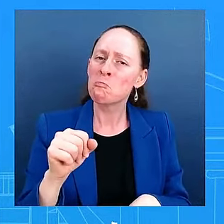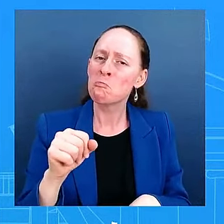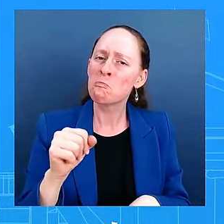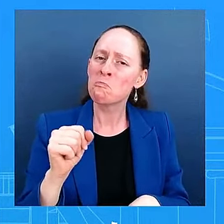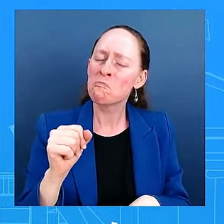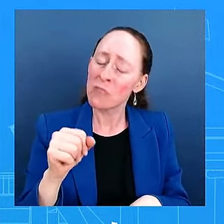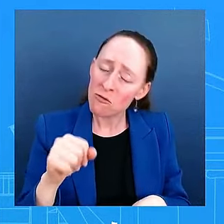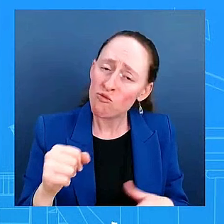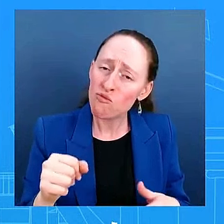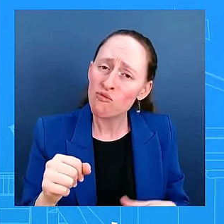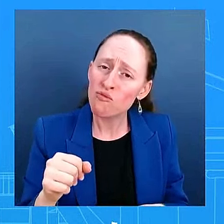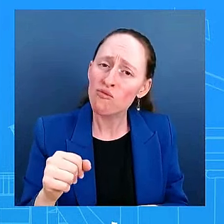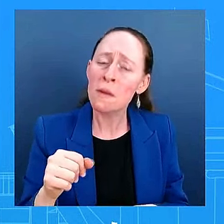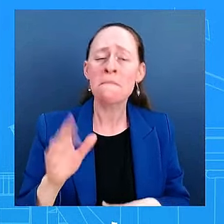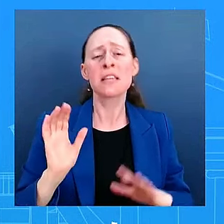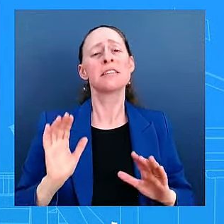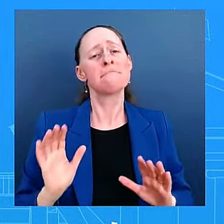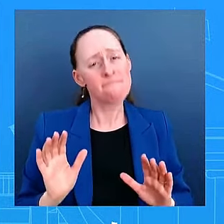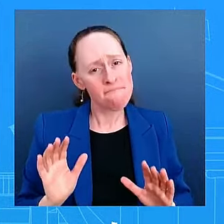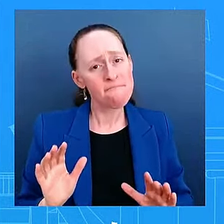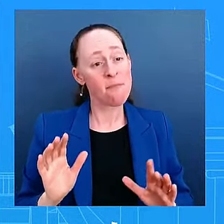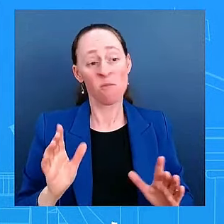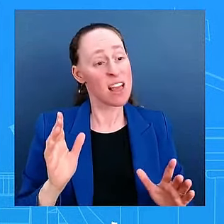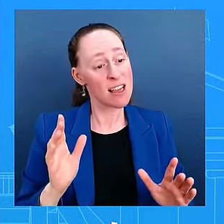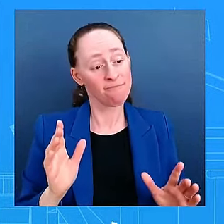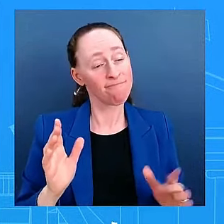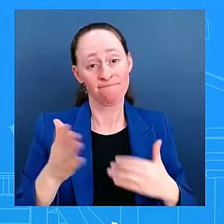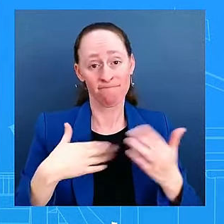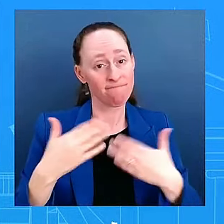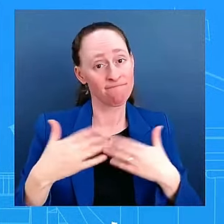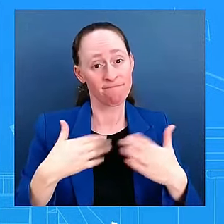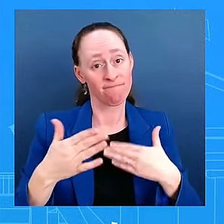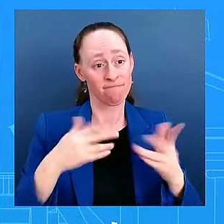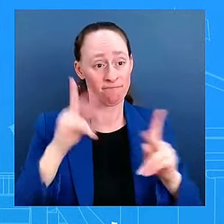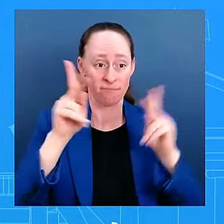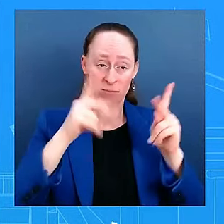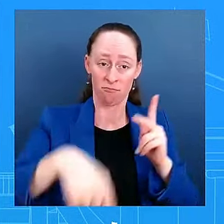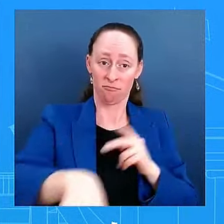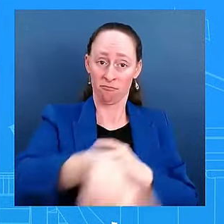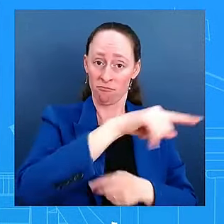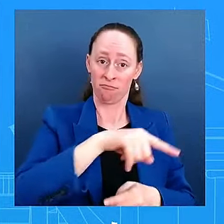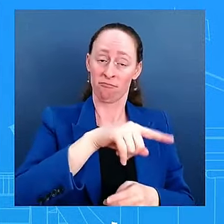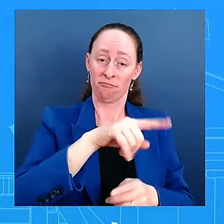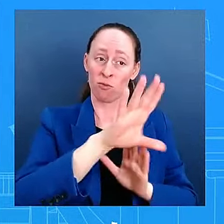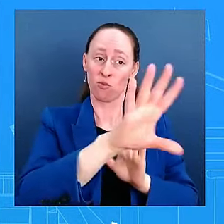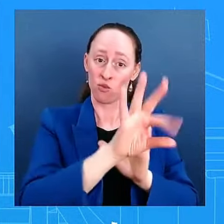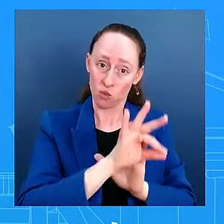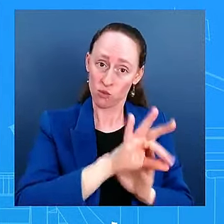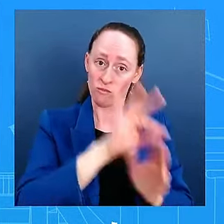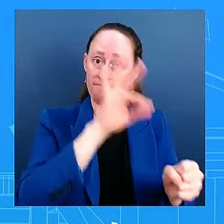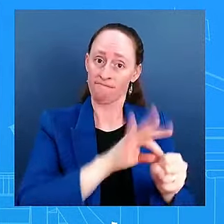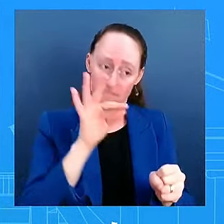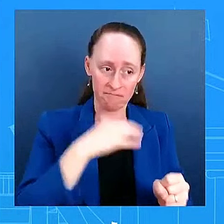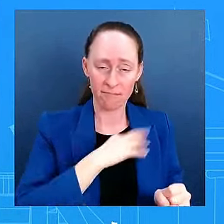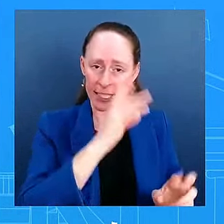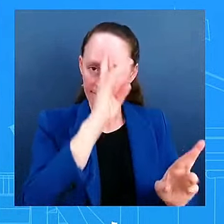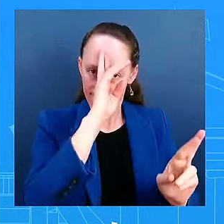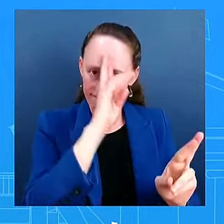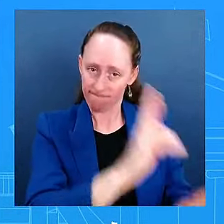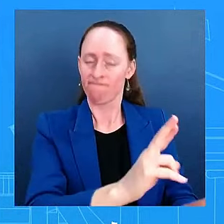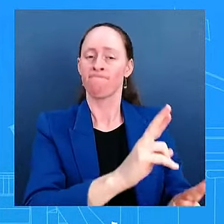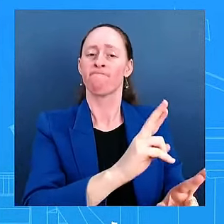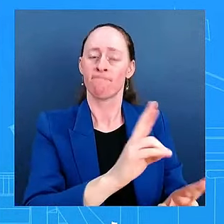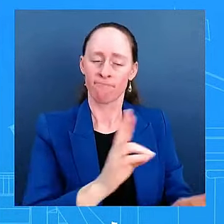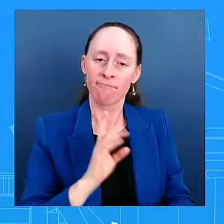We respect the outcome of the election. We expect what the American people voted for, wanted. And so